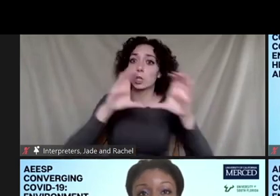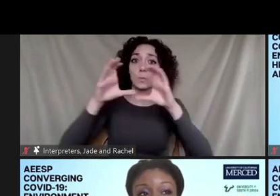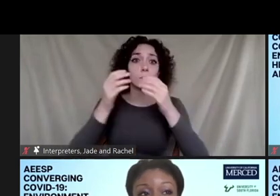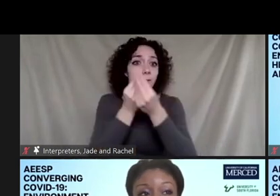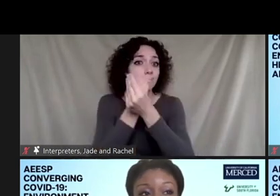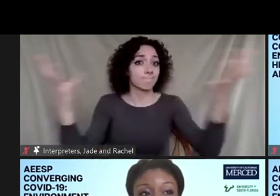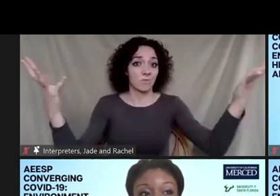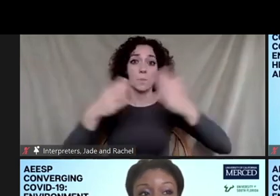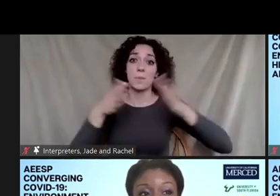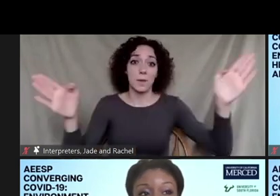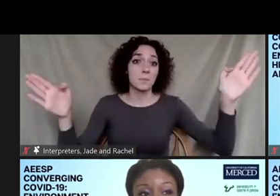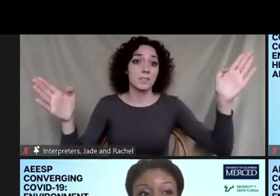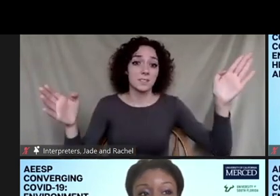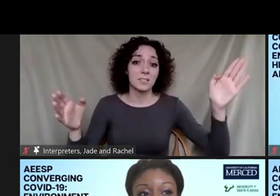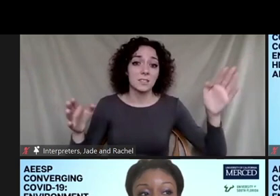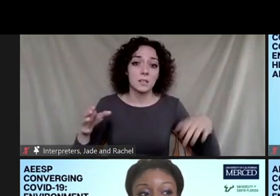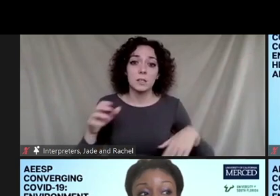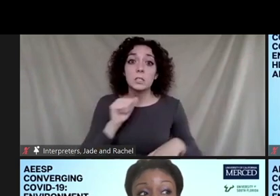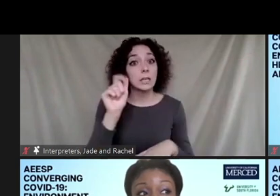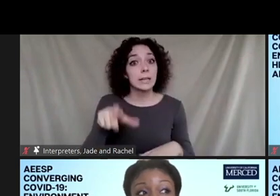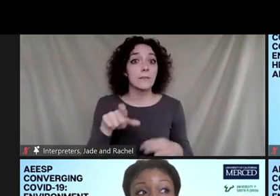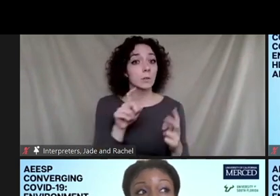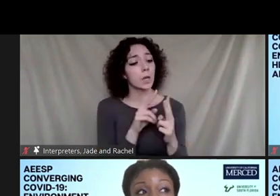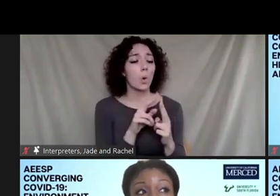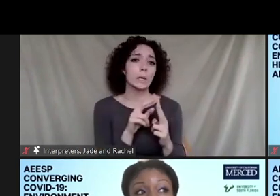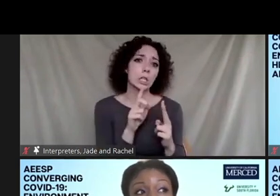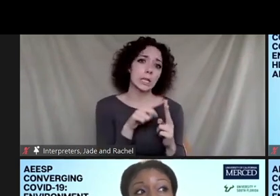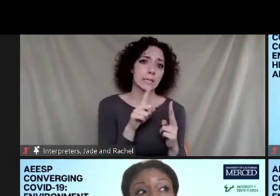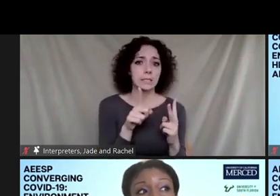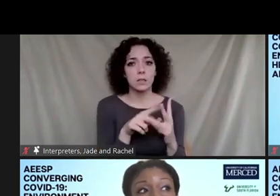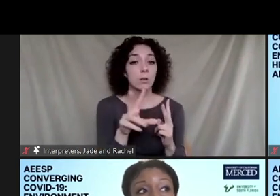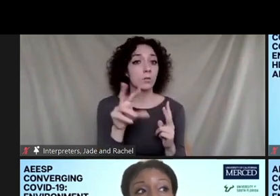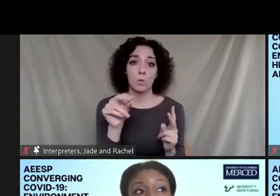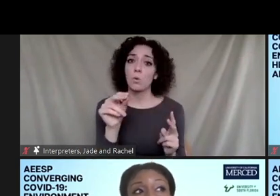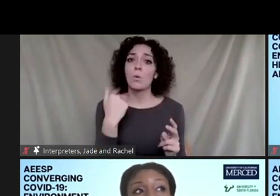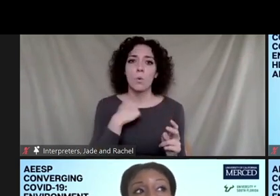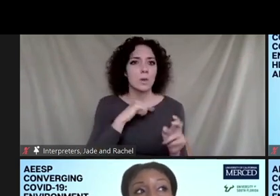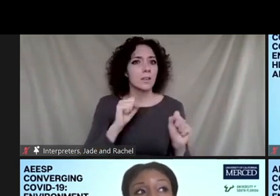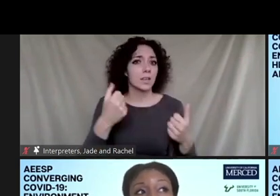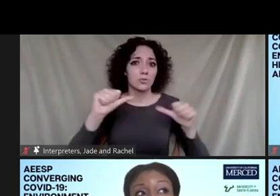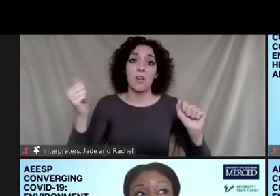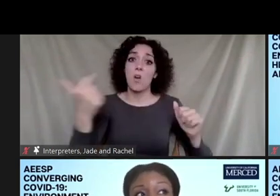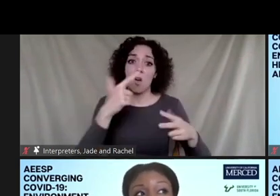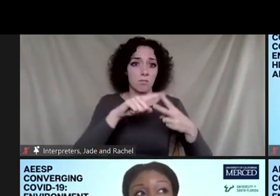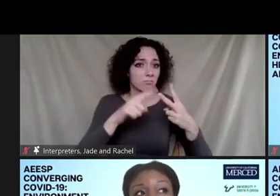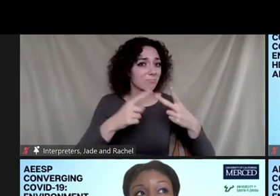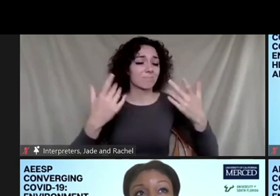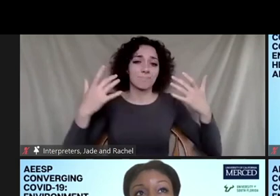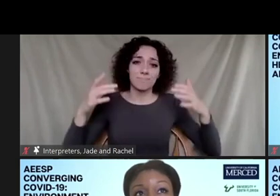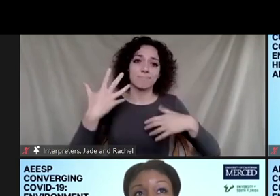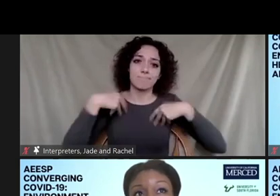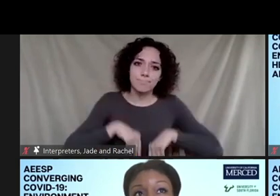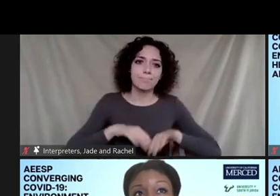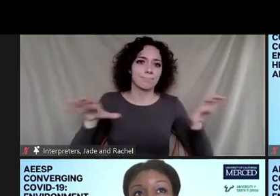And it doesn't have to be an either or. It's something that we can try to do all of this. It needs to be